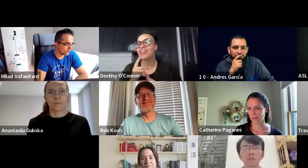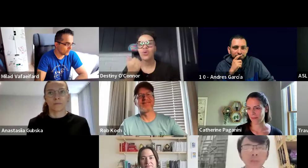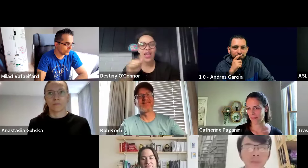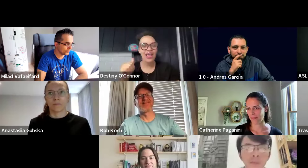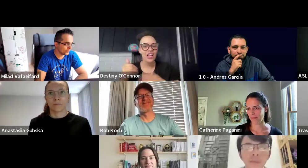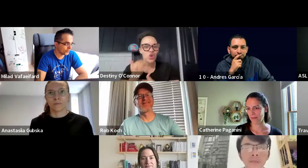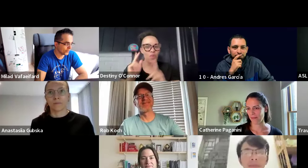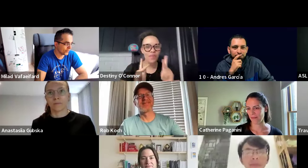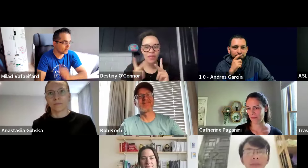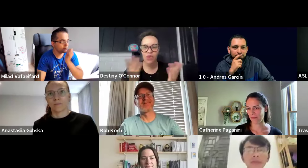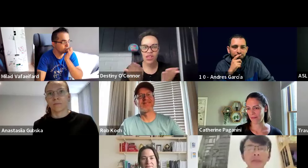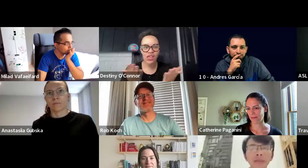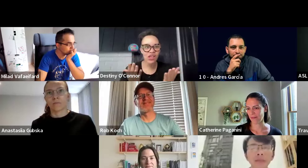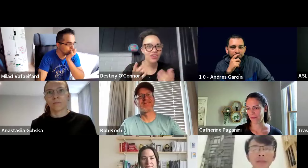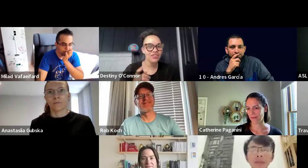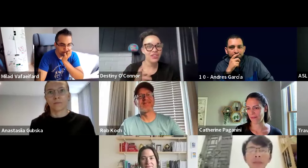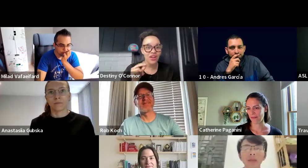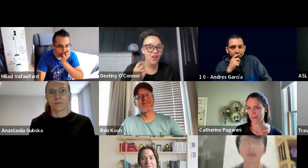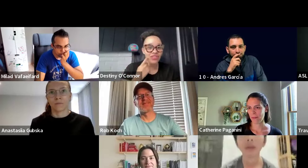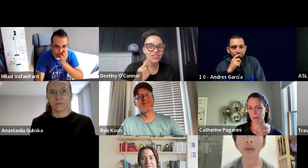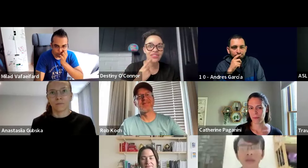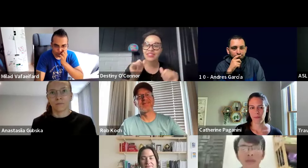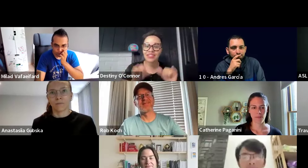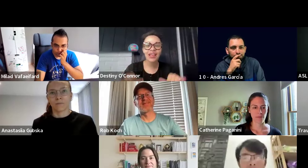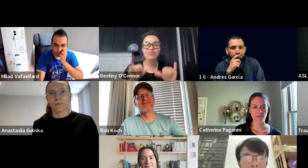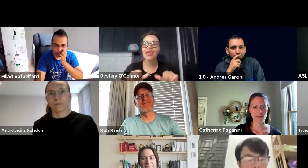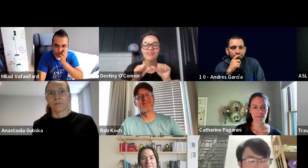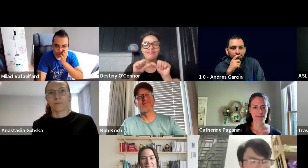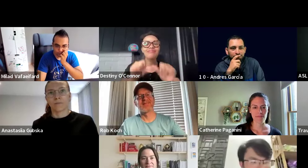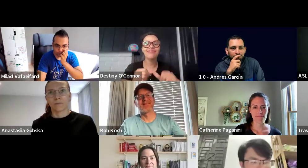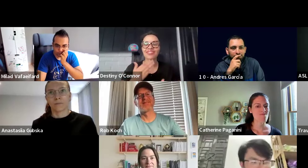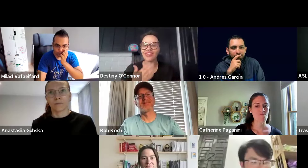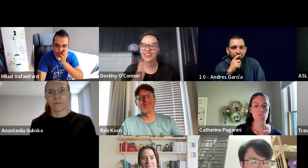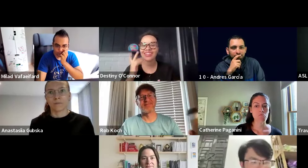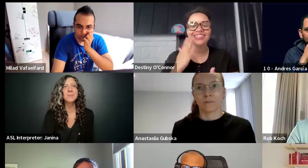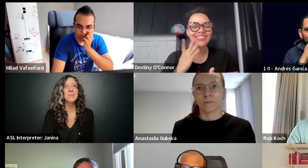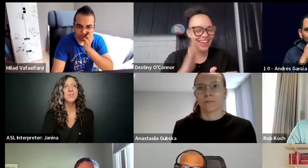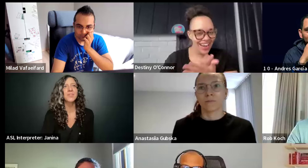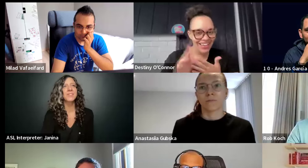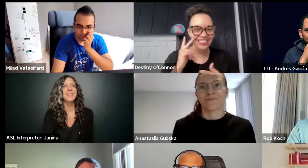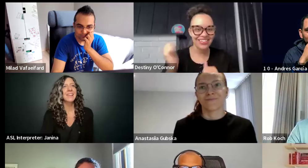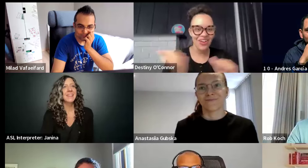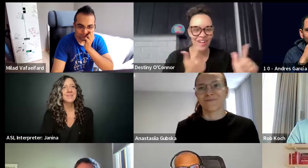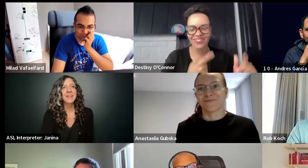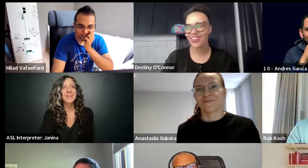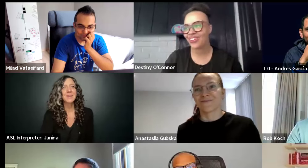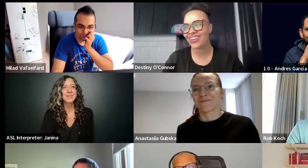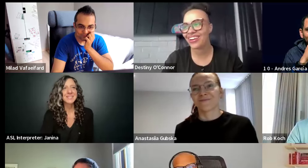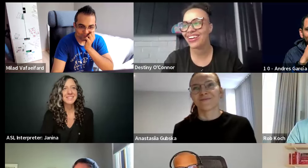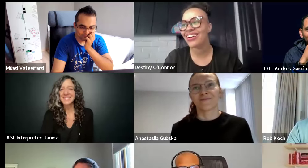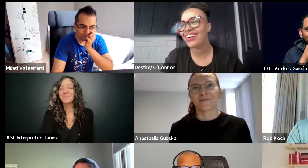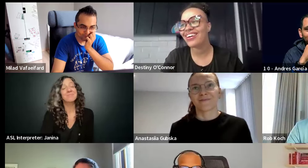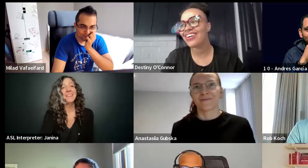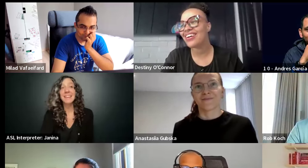love, and happiness. Okay, any new people here with us today? Or is it the same old, same old, the